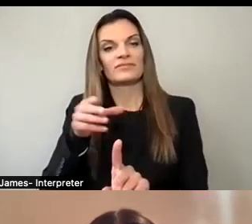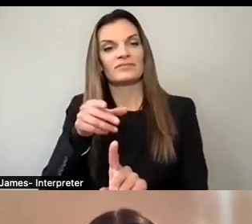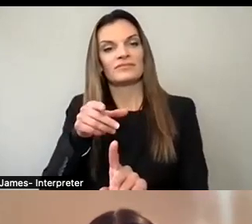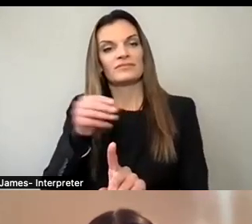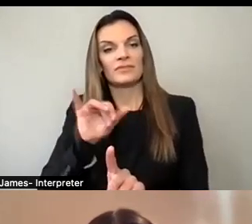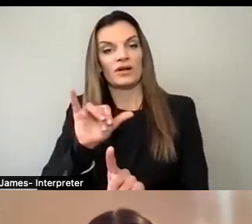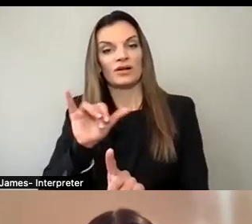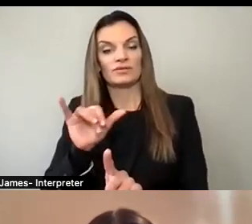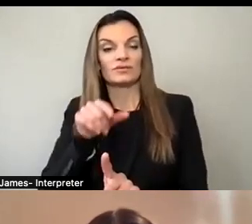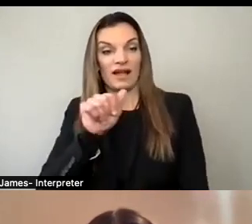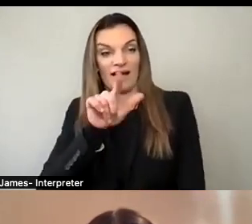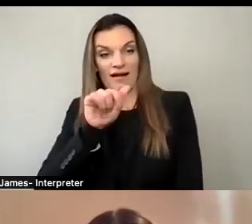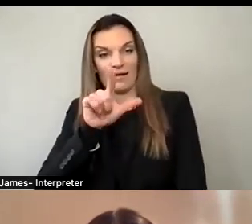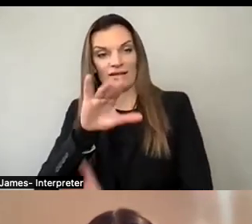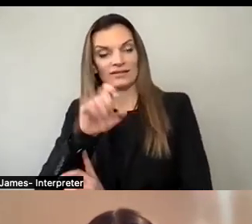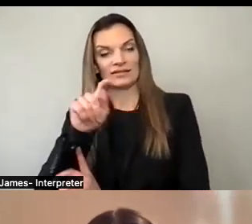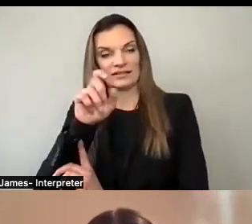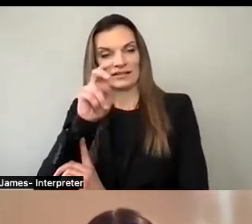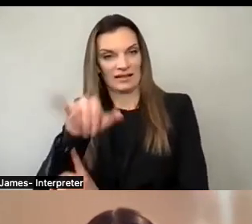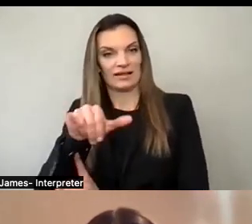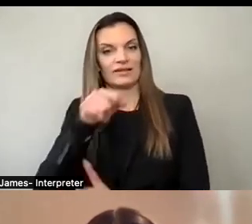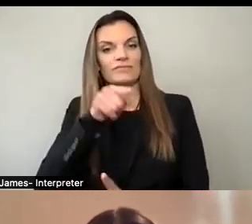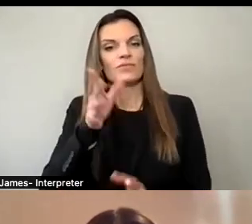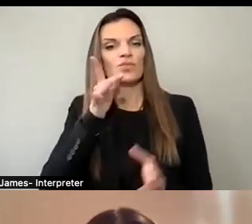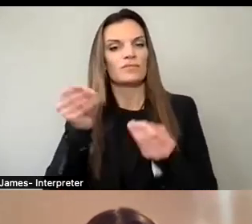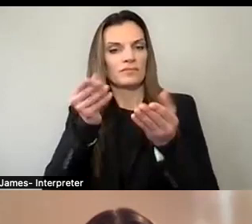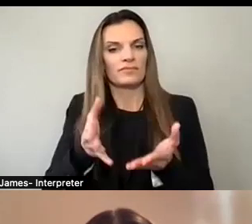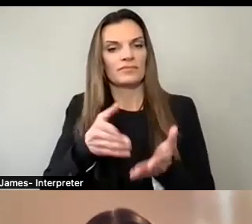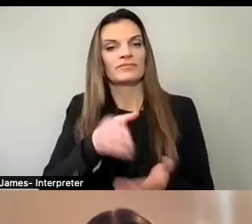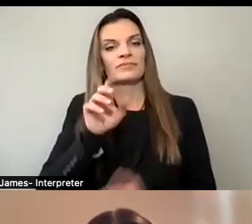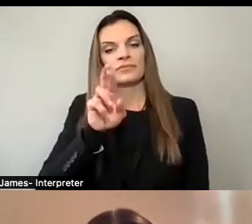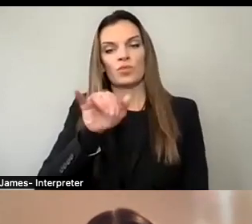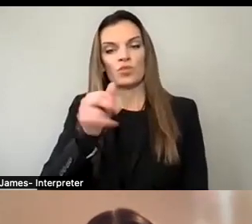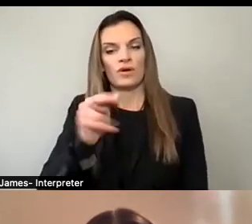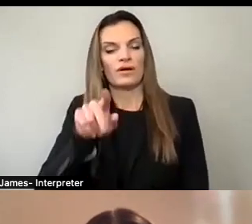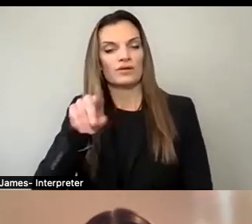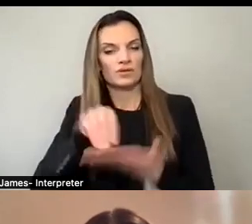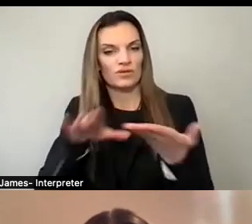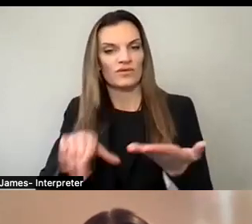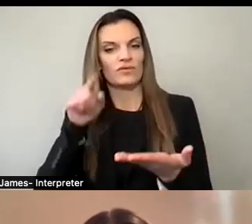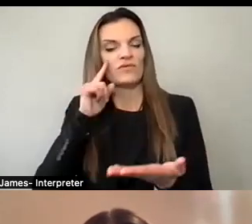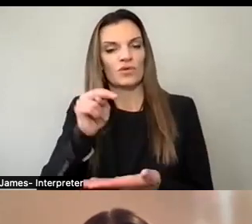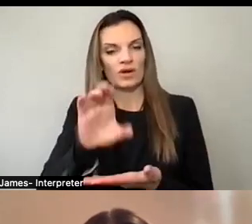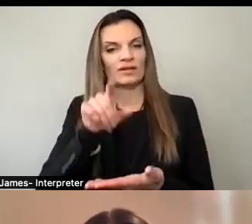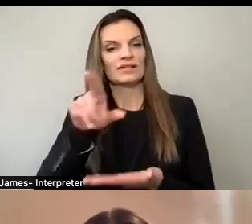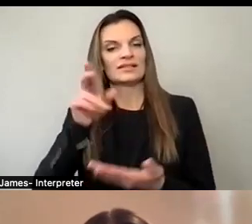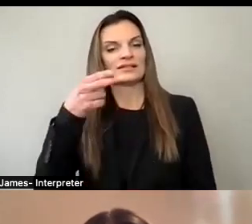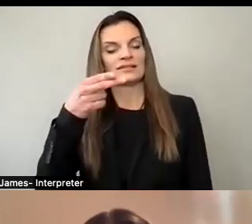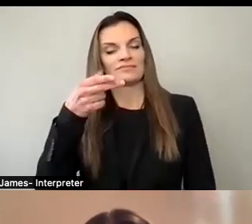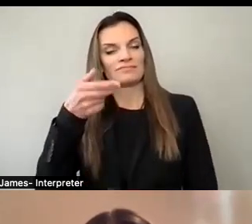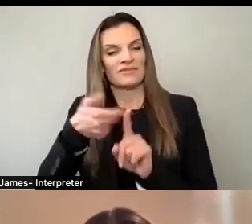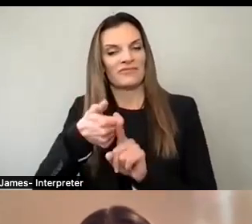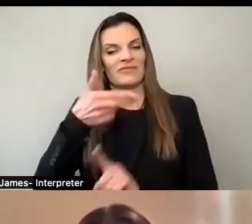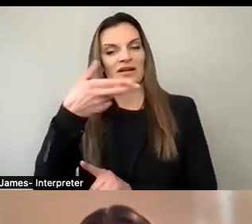Tribal, a student member of the Newcastle League. Brian is a senior at Horace Greeley High School in Chappaqua.